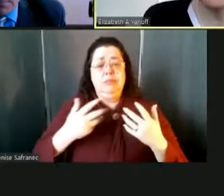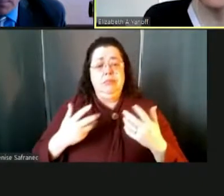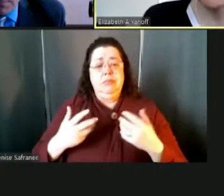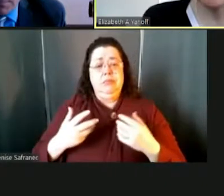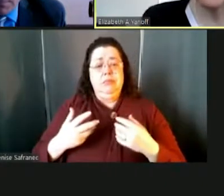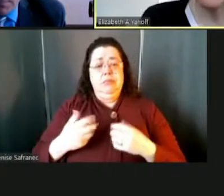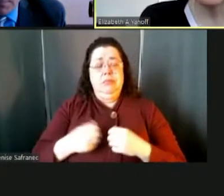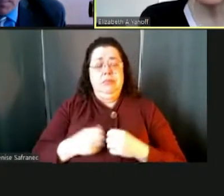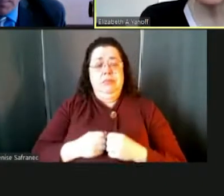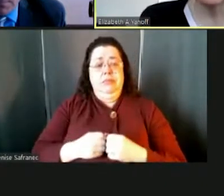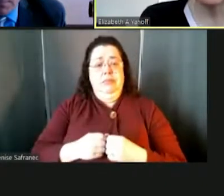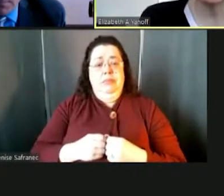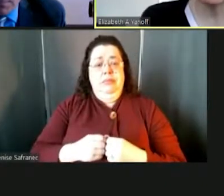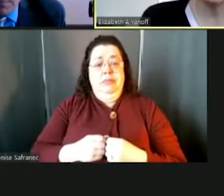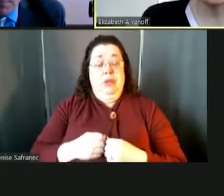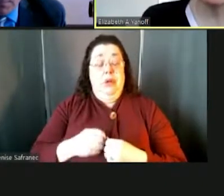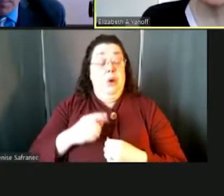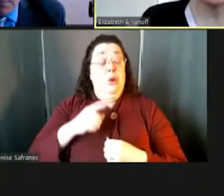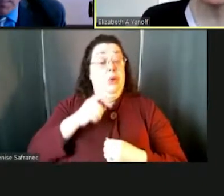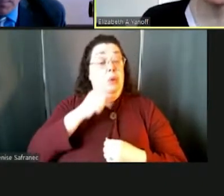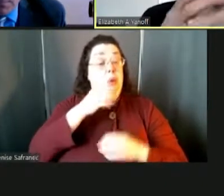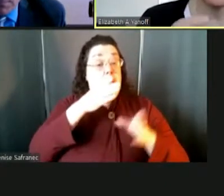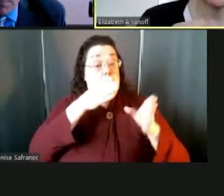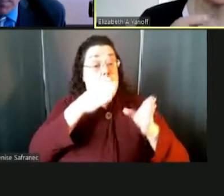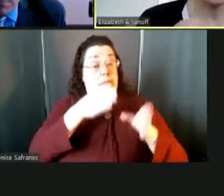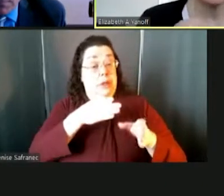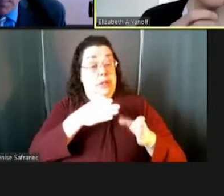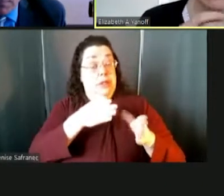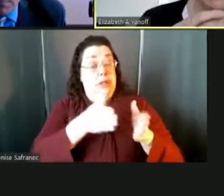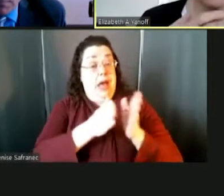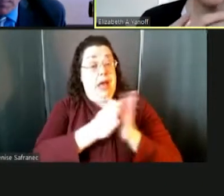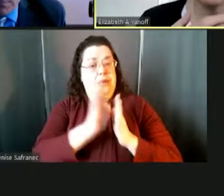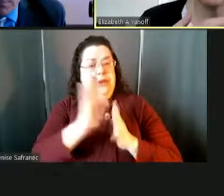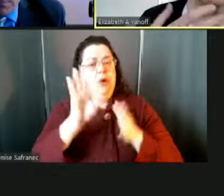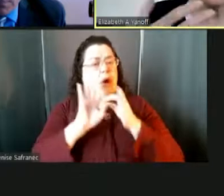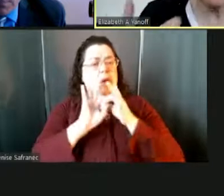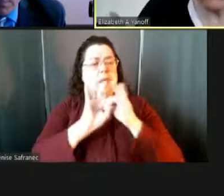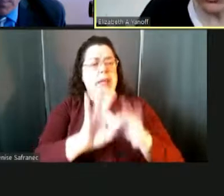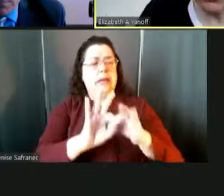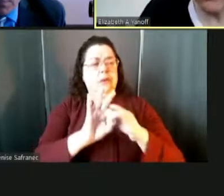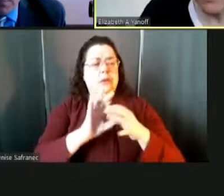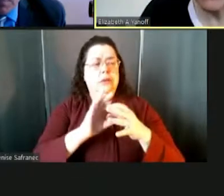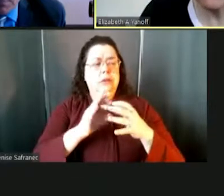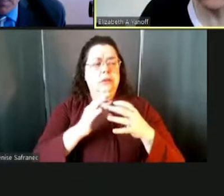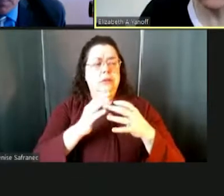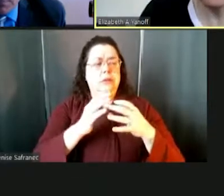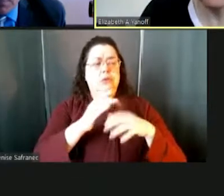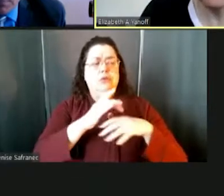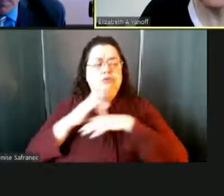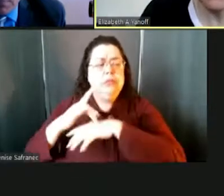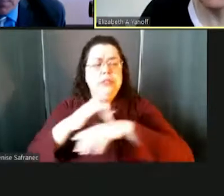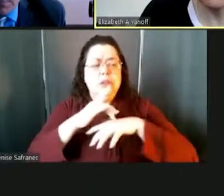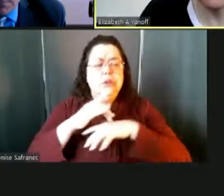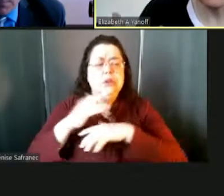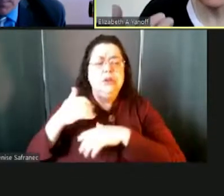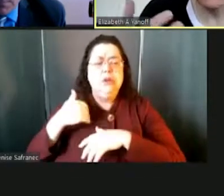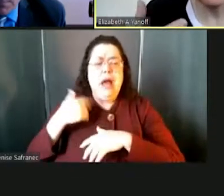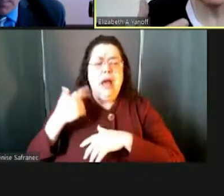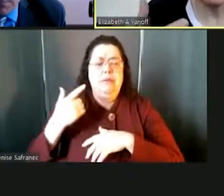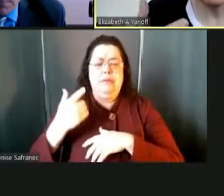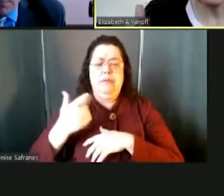One of our, um, listeners was wondering about your connections. Like how had, what resources do you have as superintendent